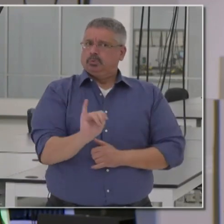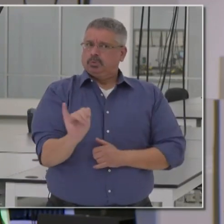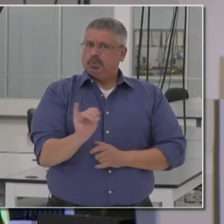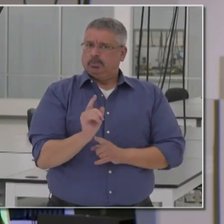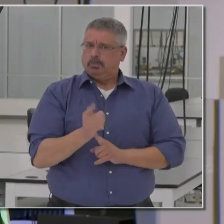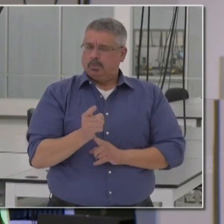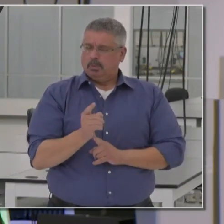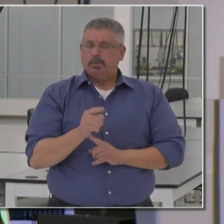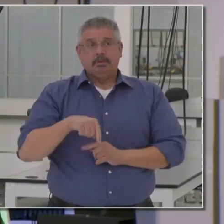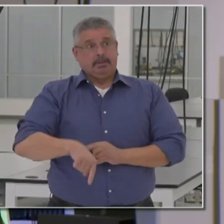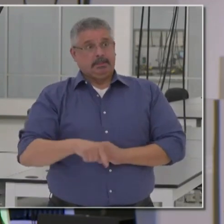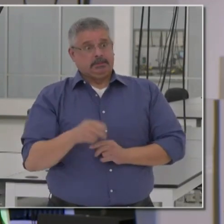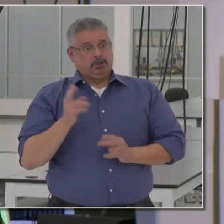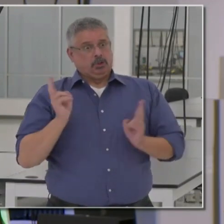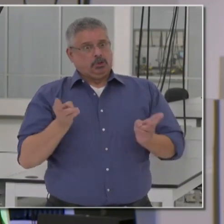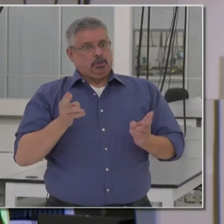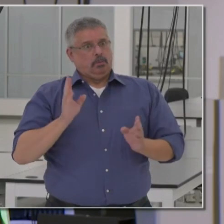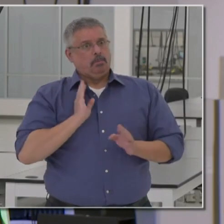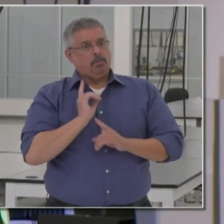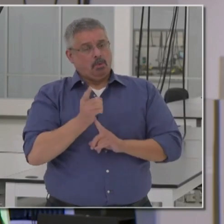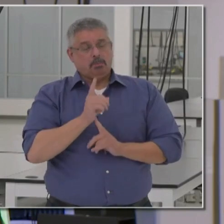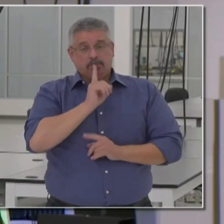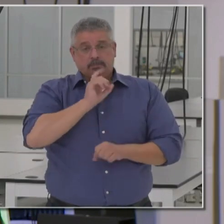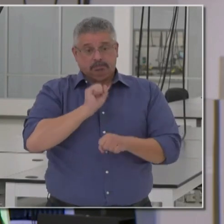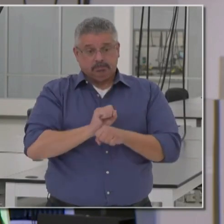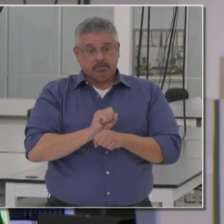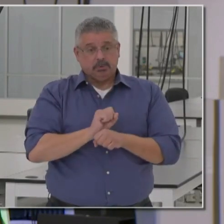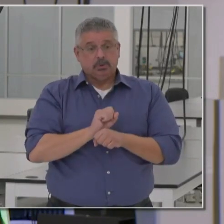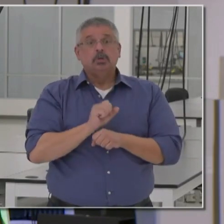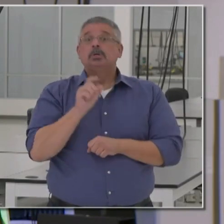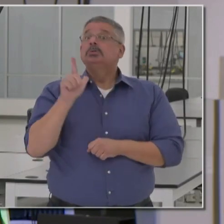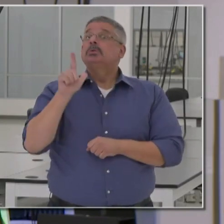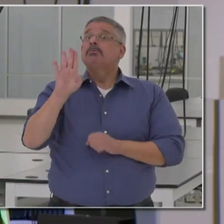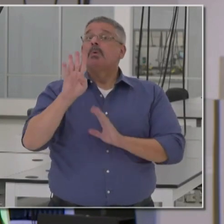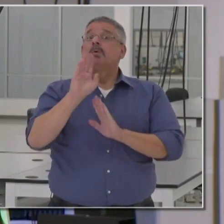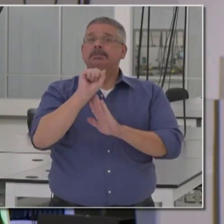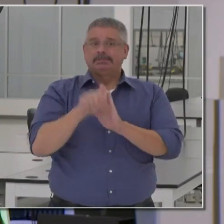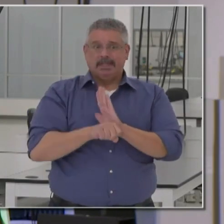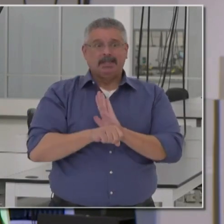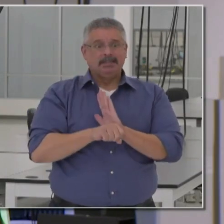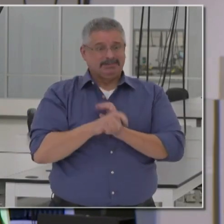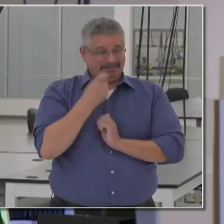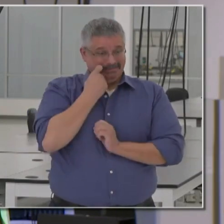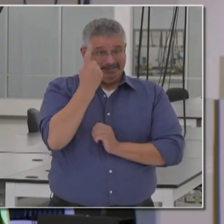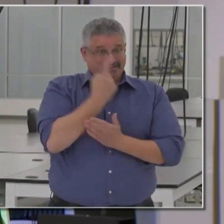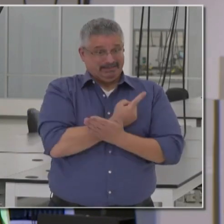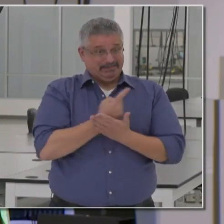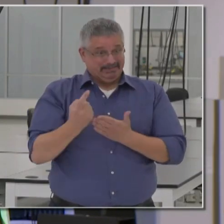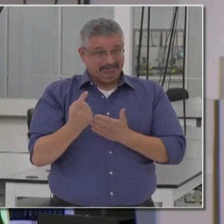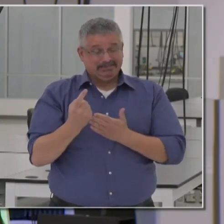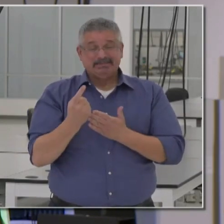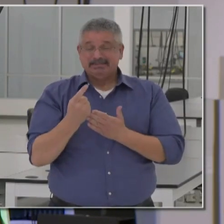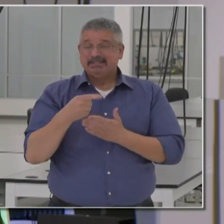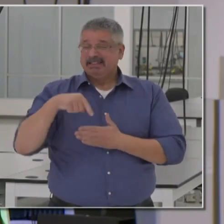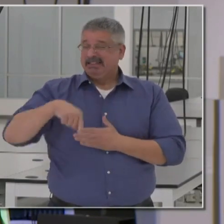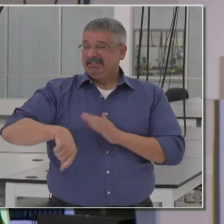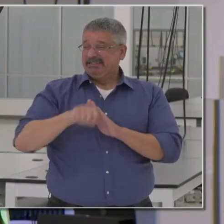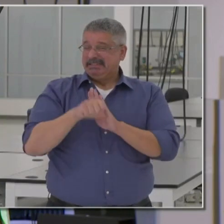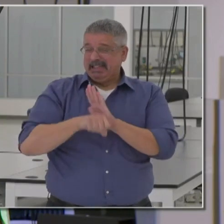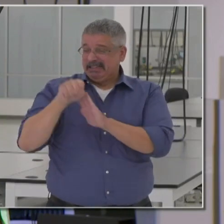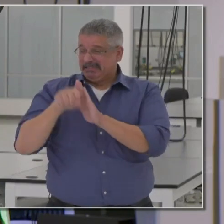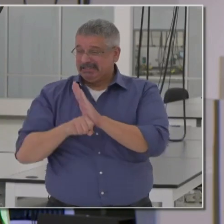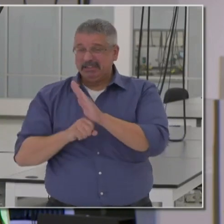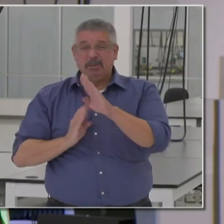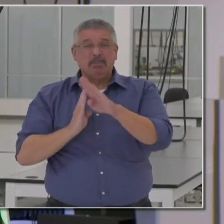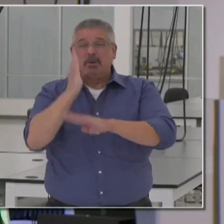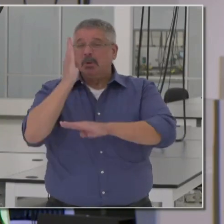And I want to speak to the urgency of this moment. The reality is 24 states over the last seven days in the United States of America have experienced